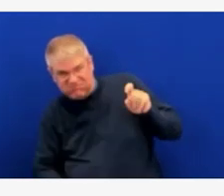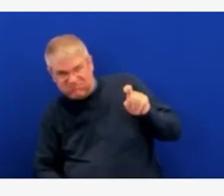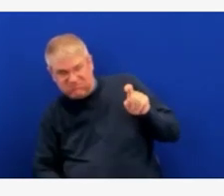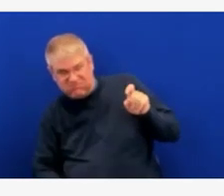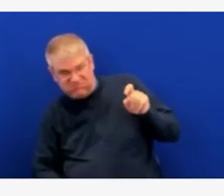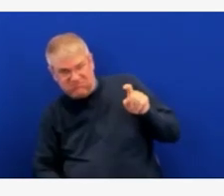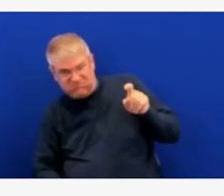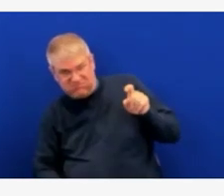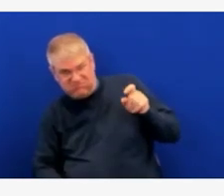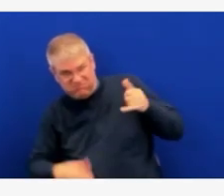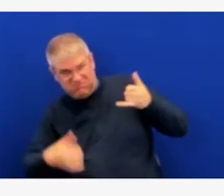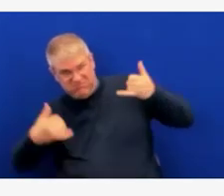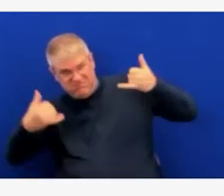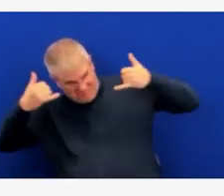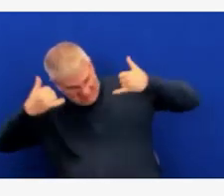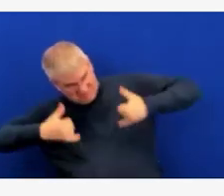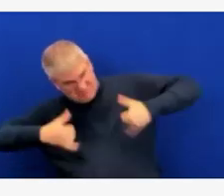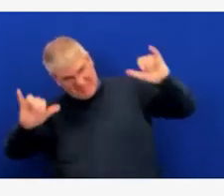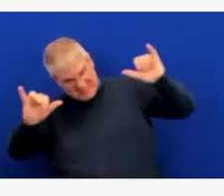of care?